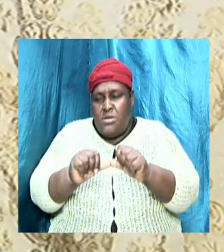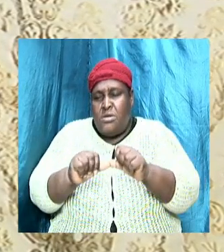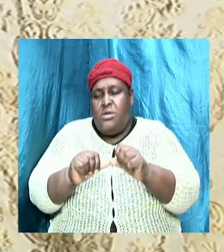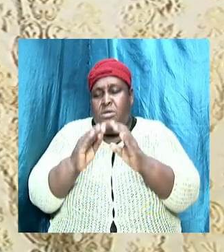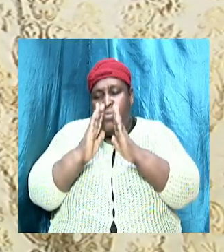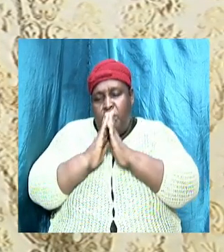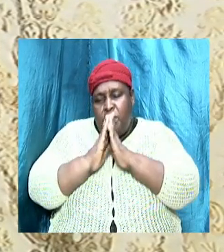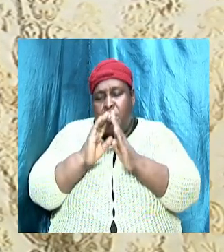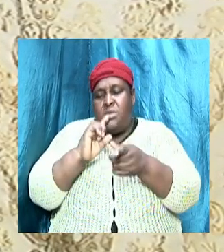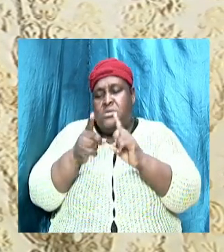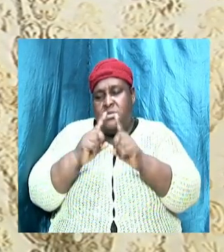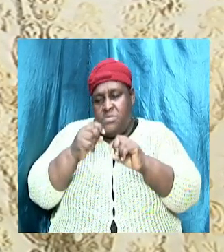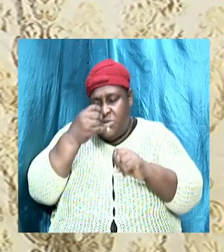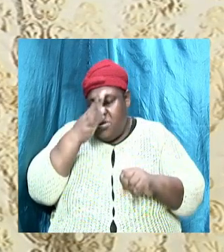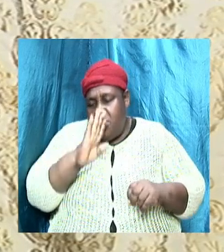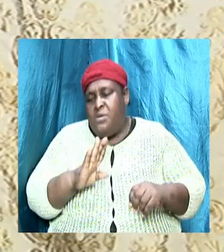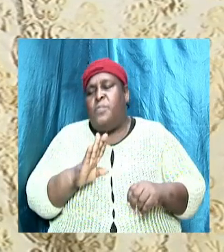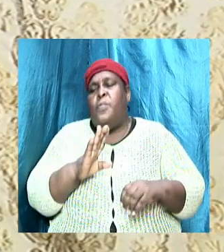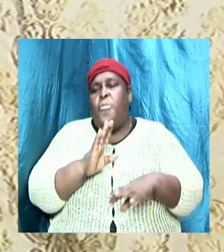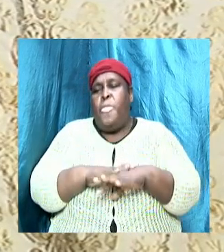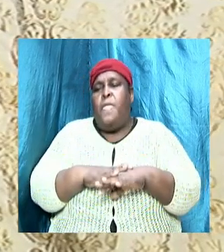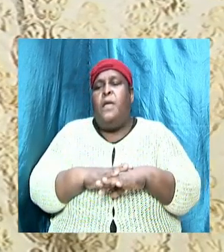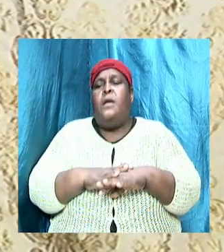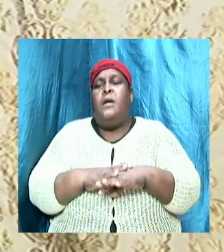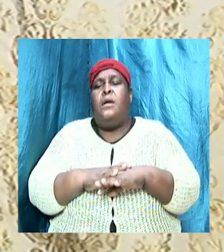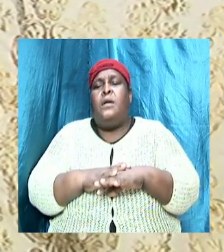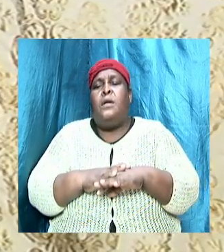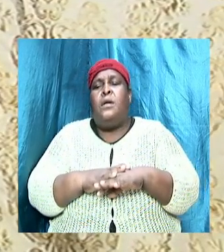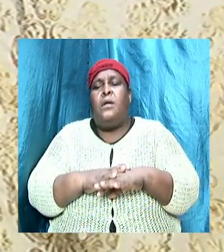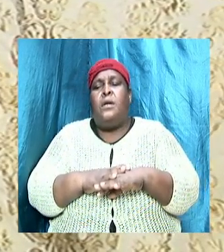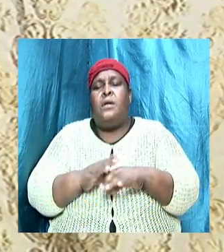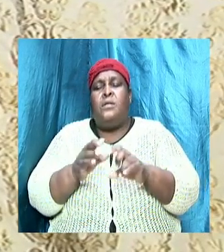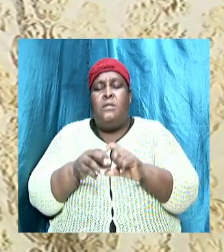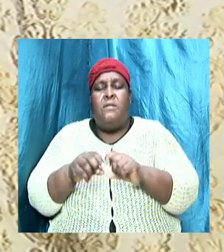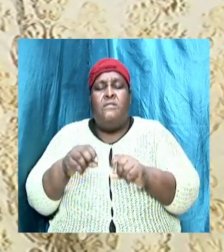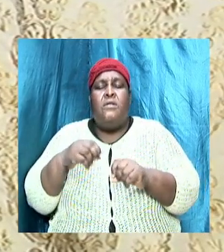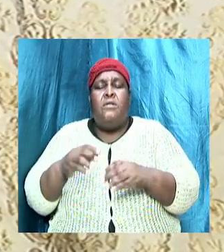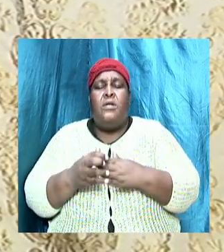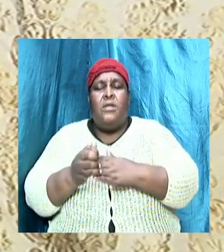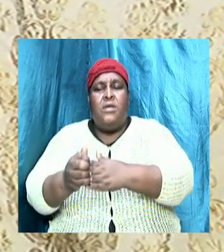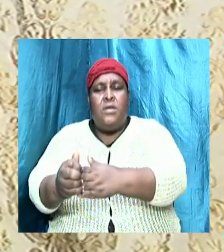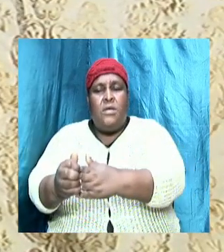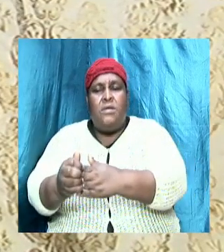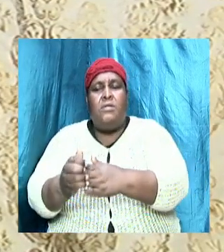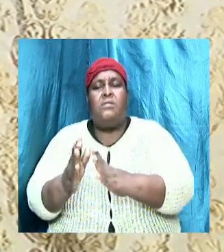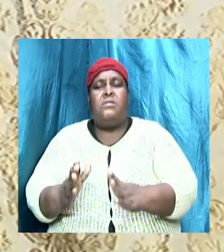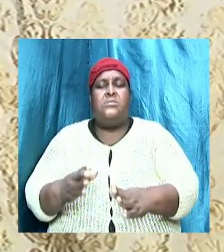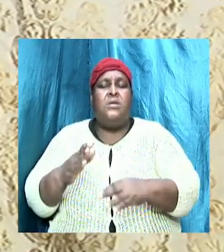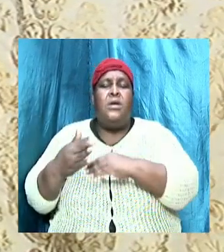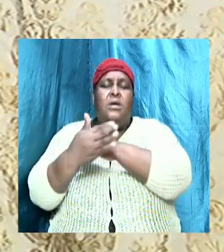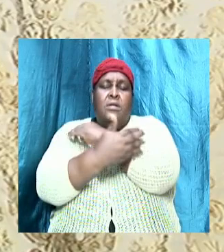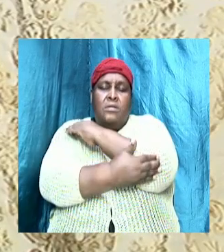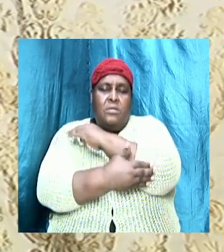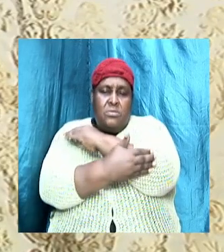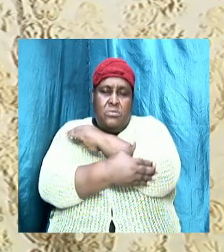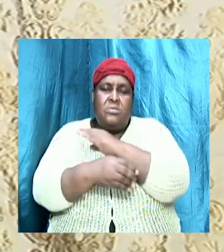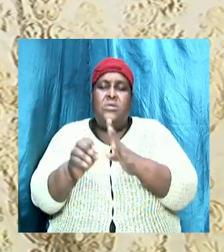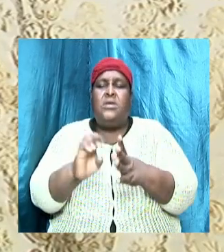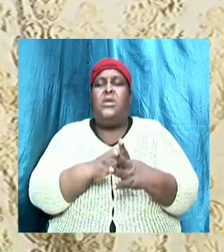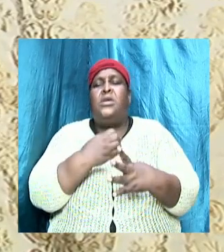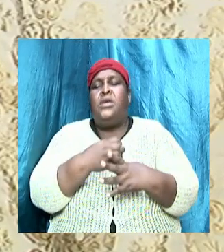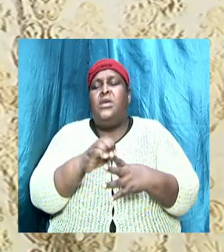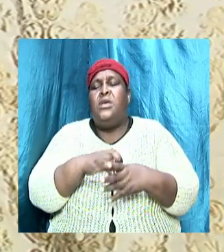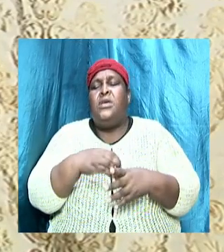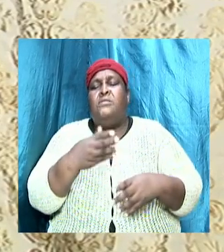on the behalf of our country, of our leaders, and even those